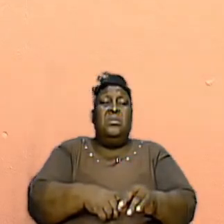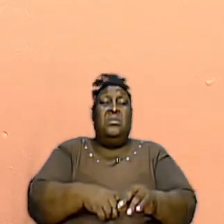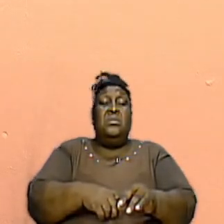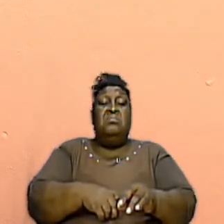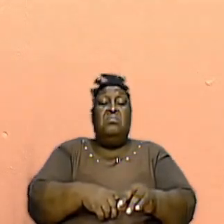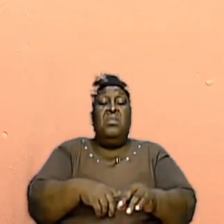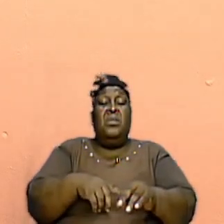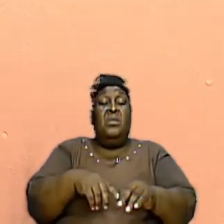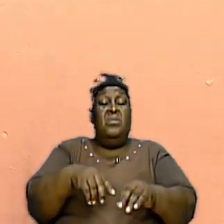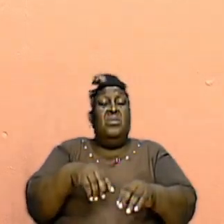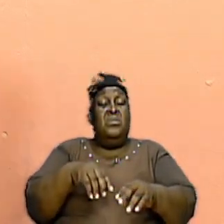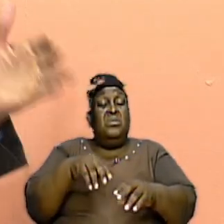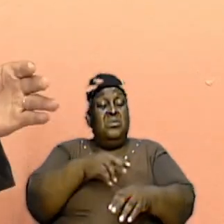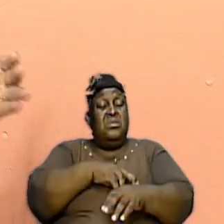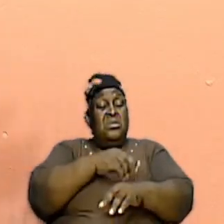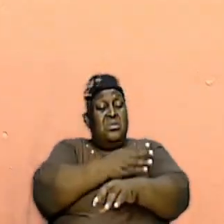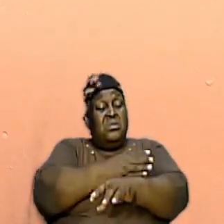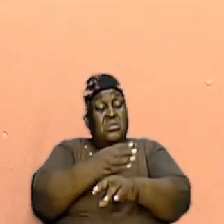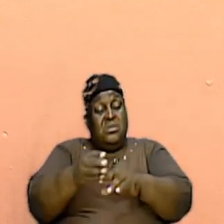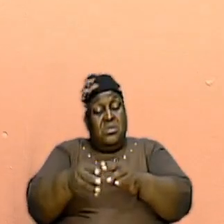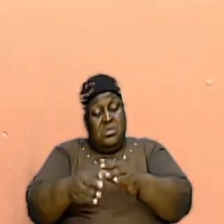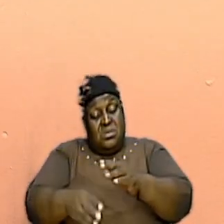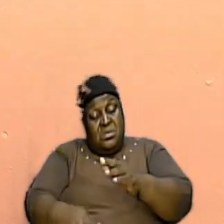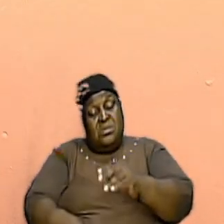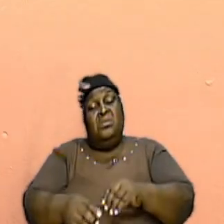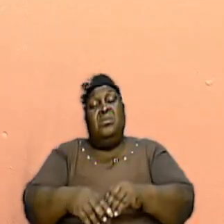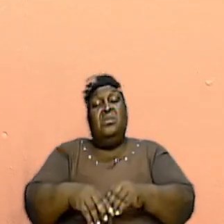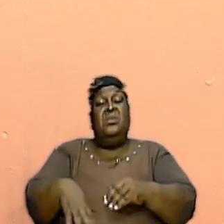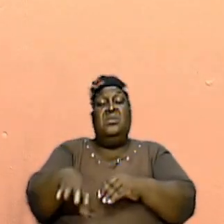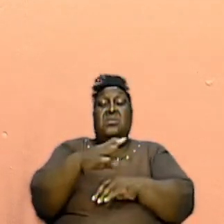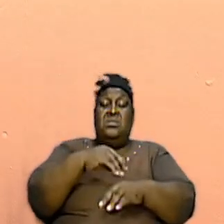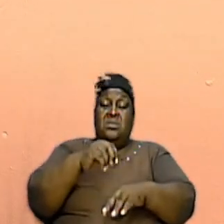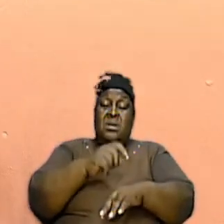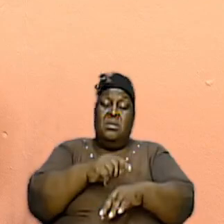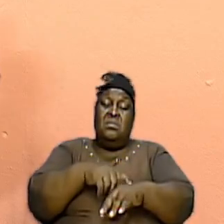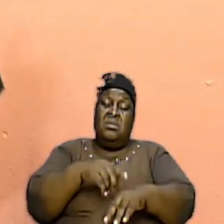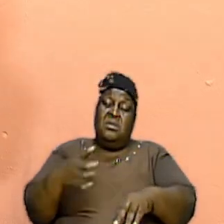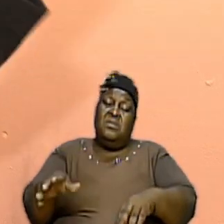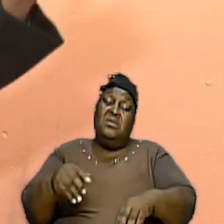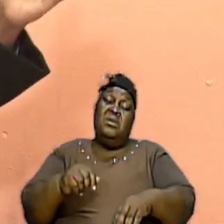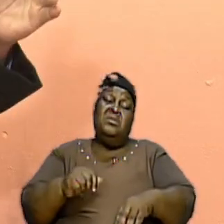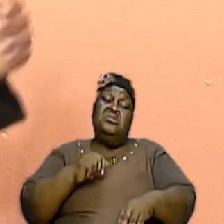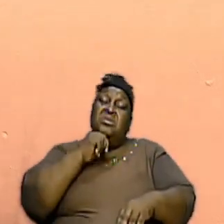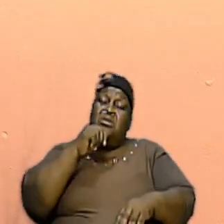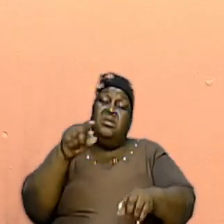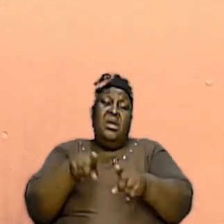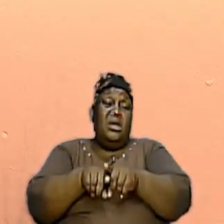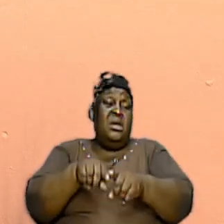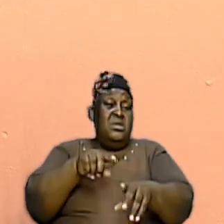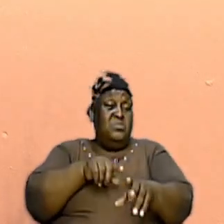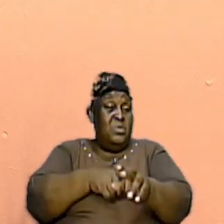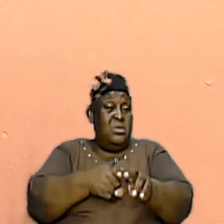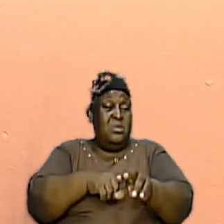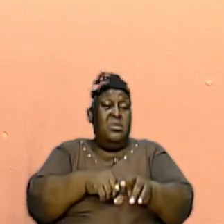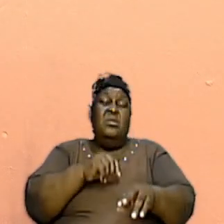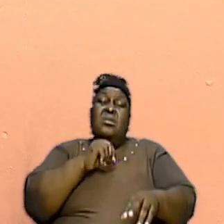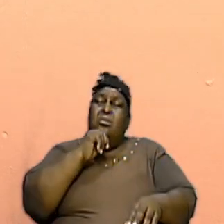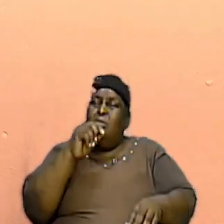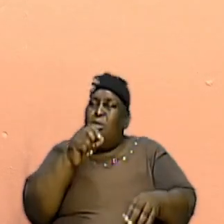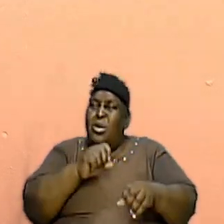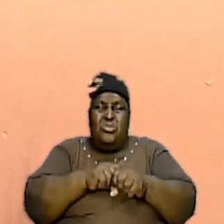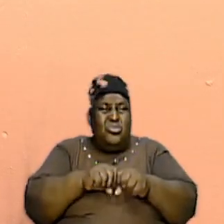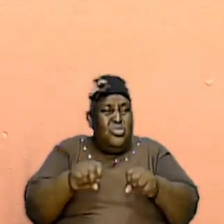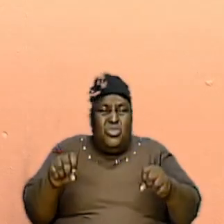deterioration would step in. So over time, things are not as they were at the very beginning. But it is not so